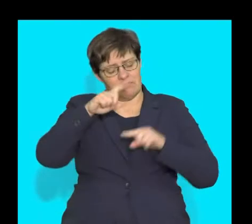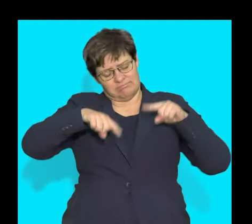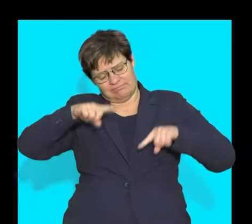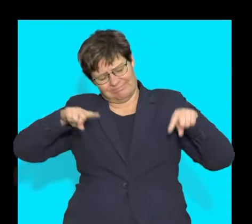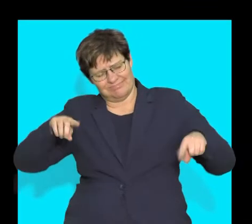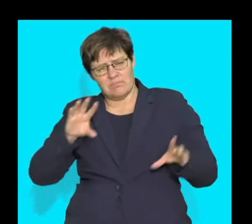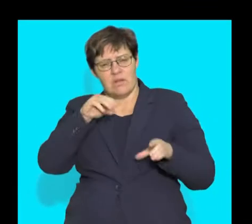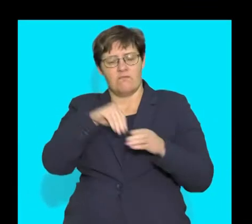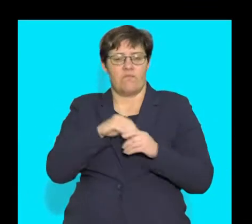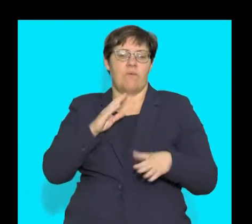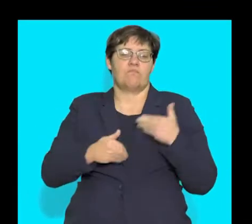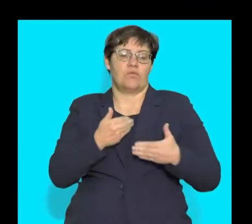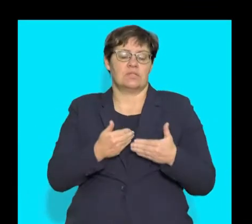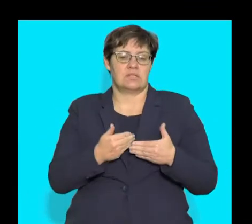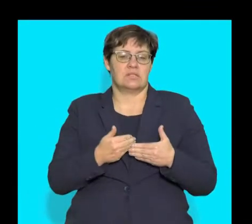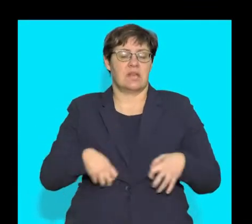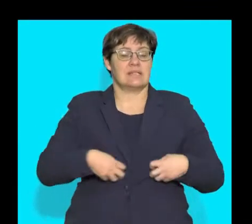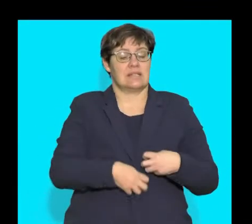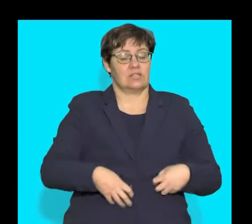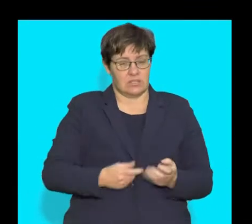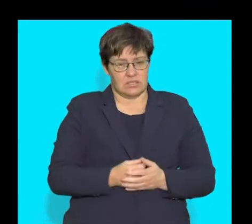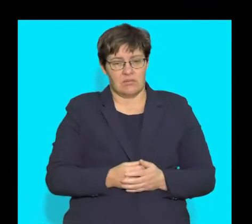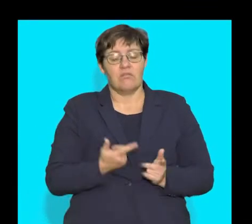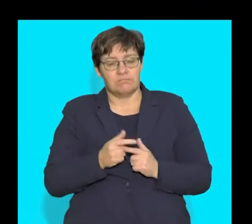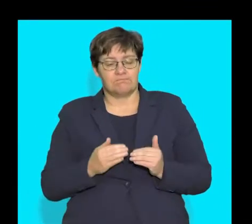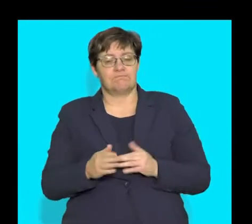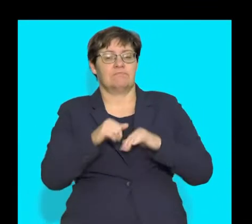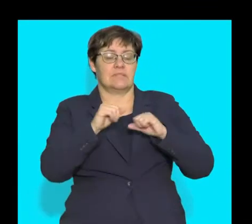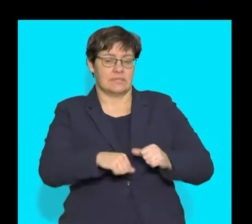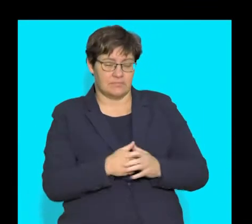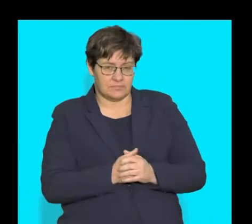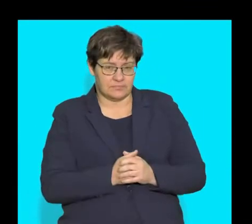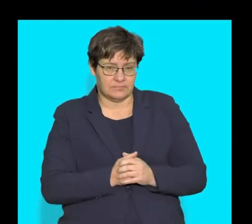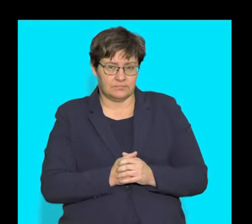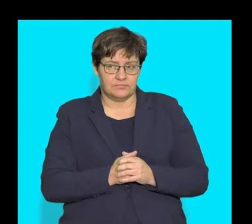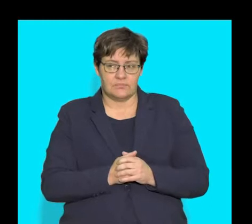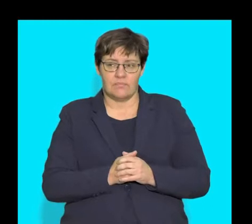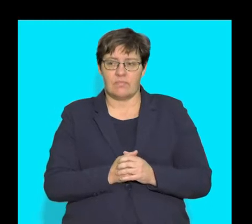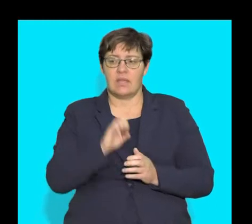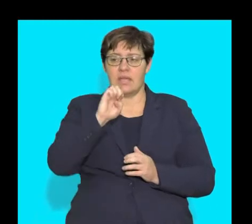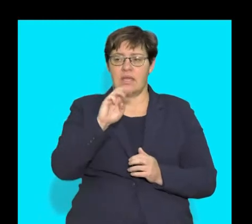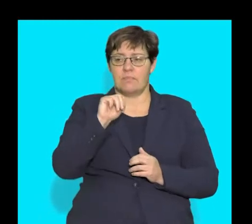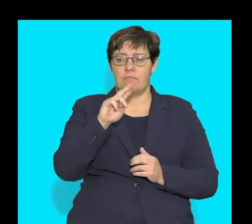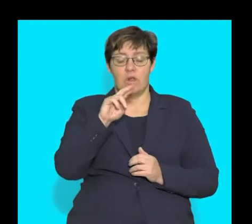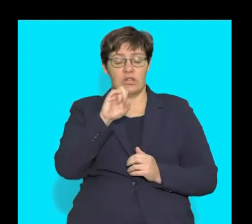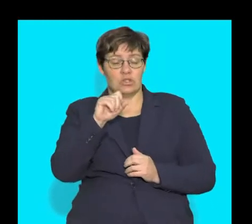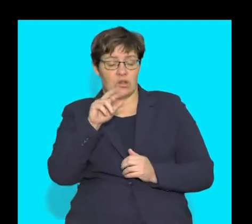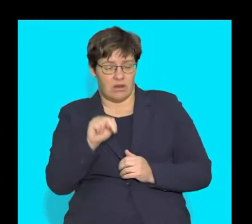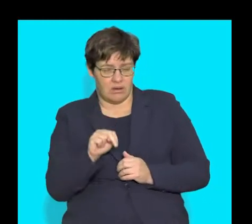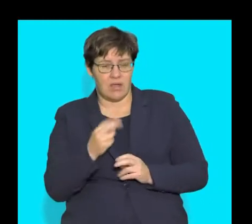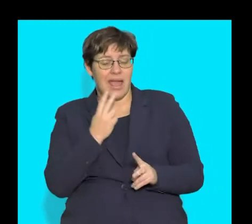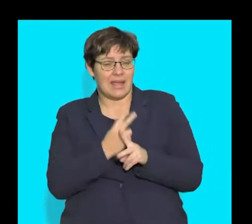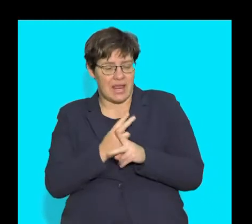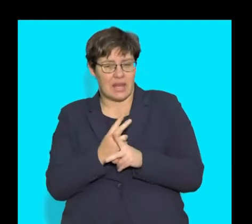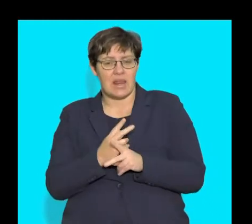that are important in the process of digestion along the digestive system. Emulsion, again, is what happens